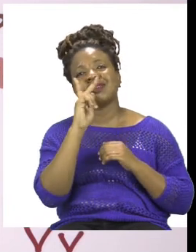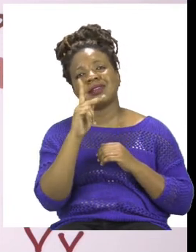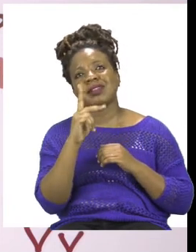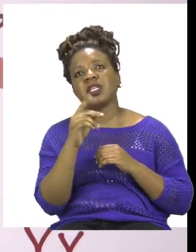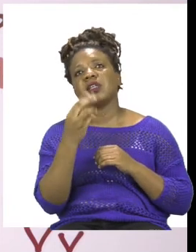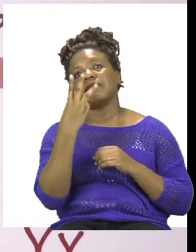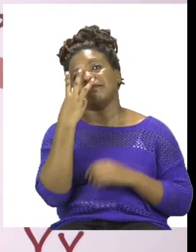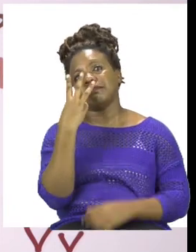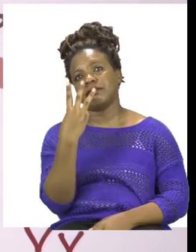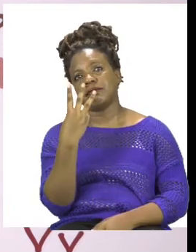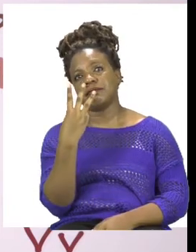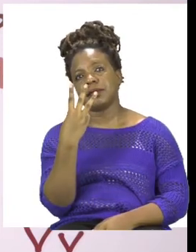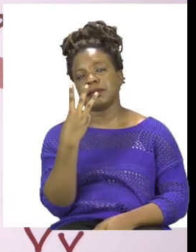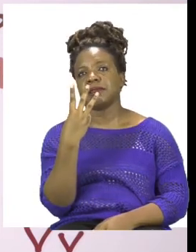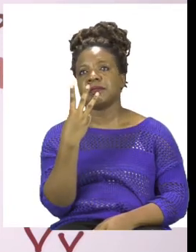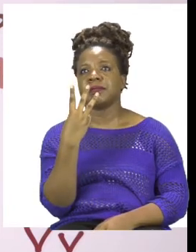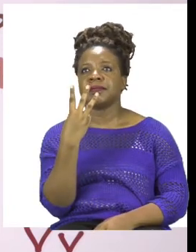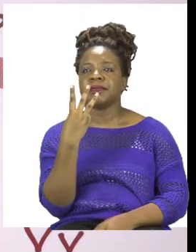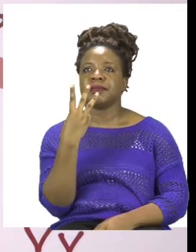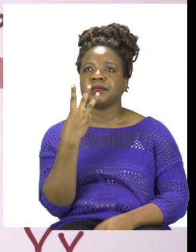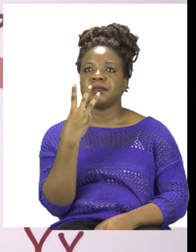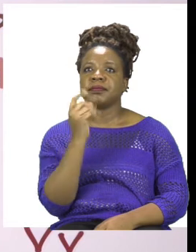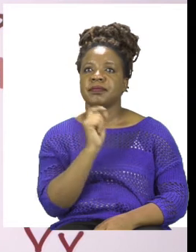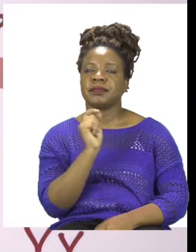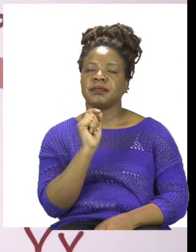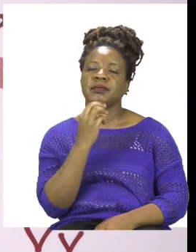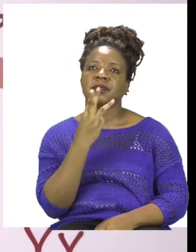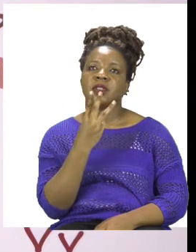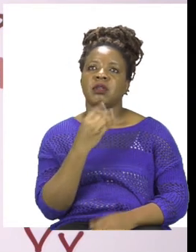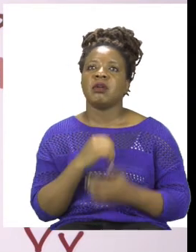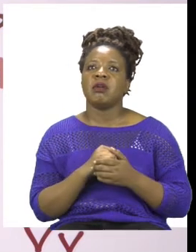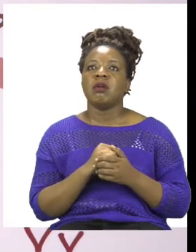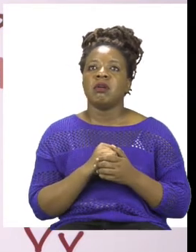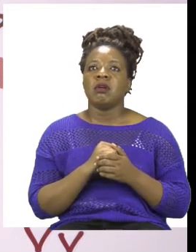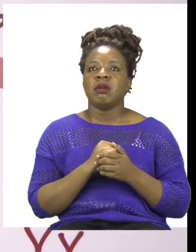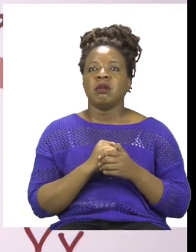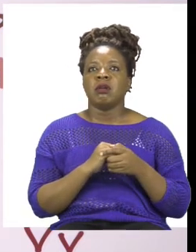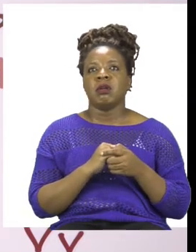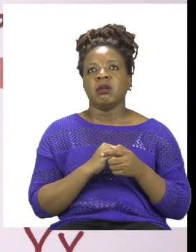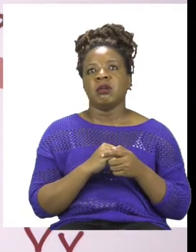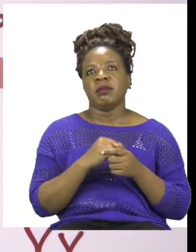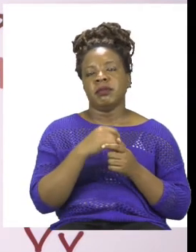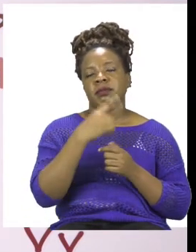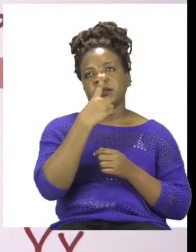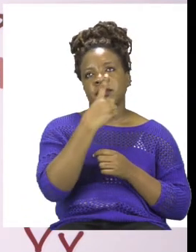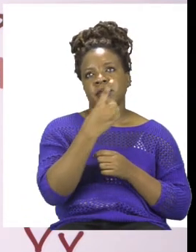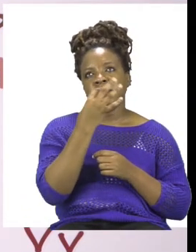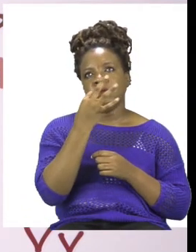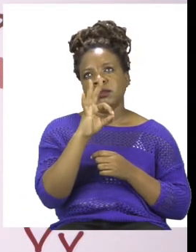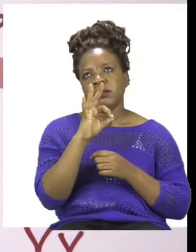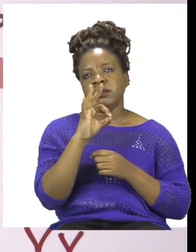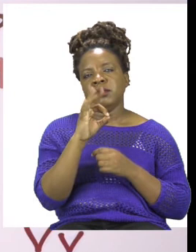will be 3. And now our sum is complete. We have said 19